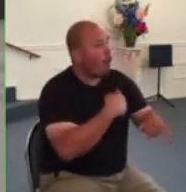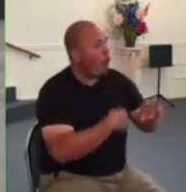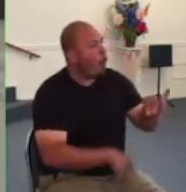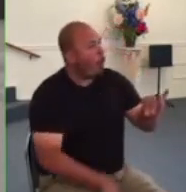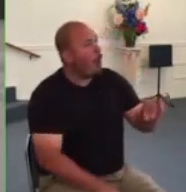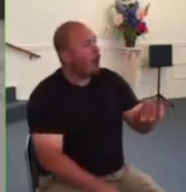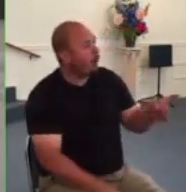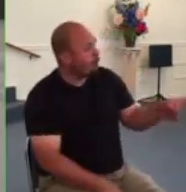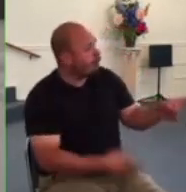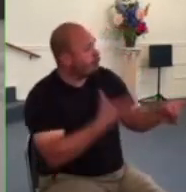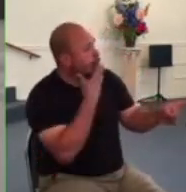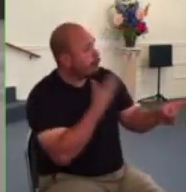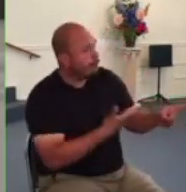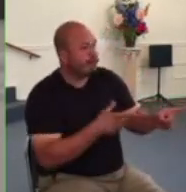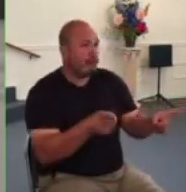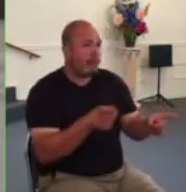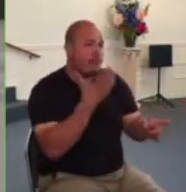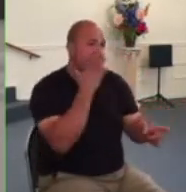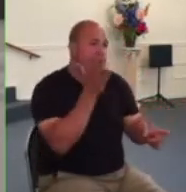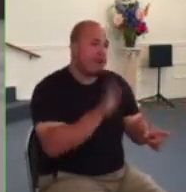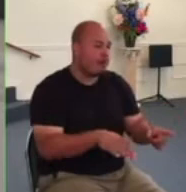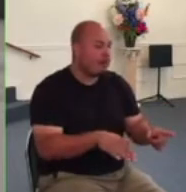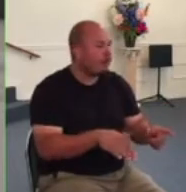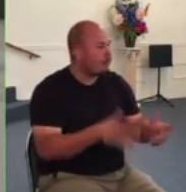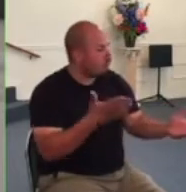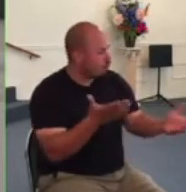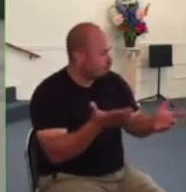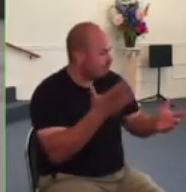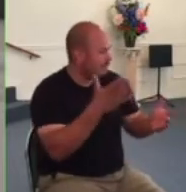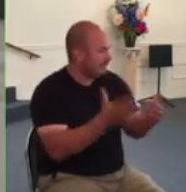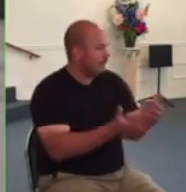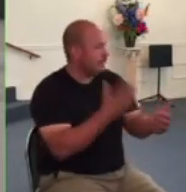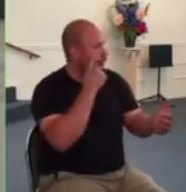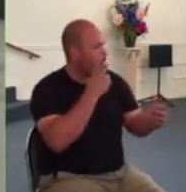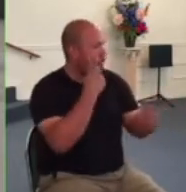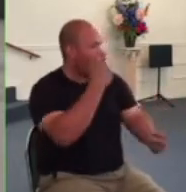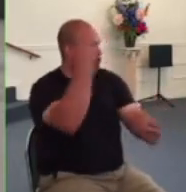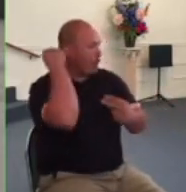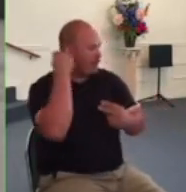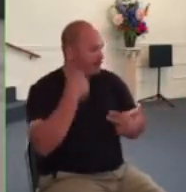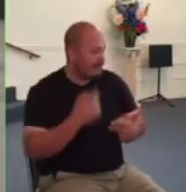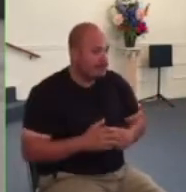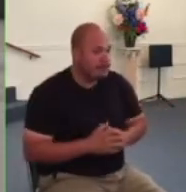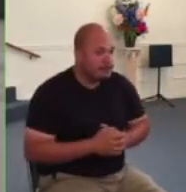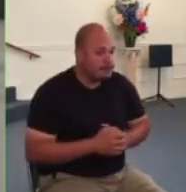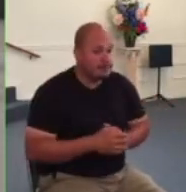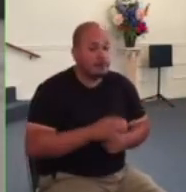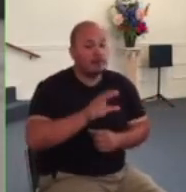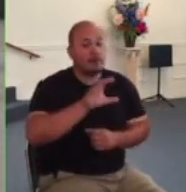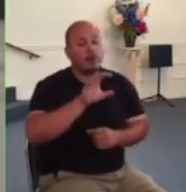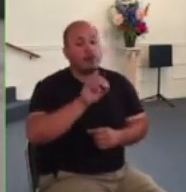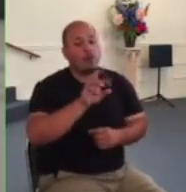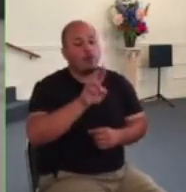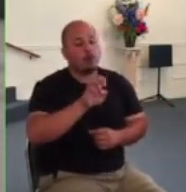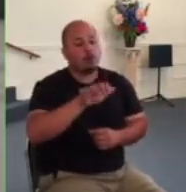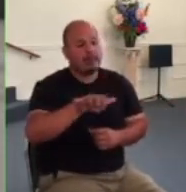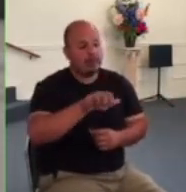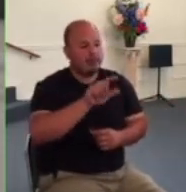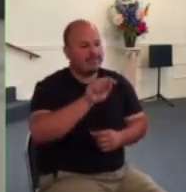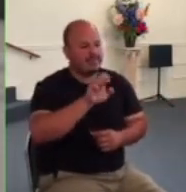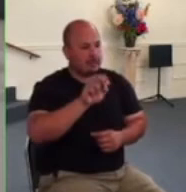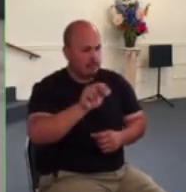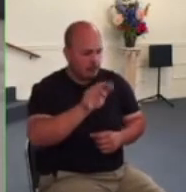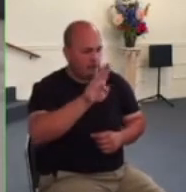corrie ten boom decided it was best for her in service to god to lie